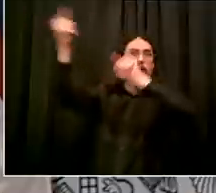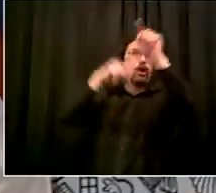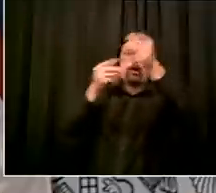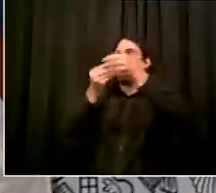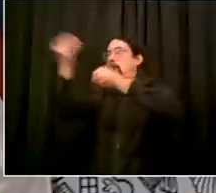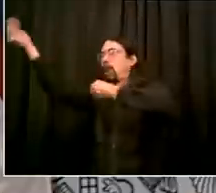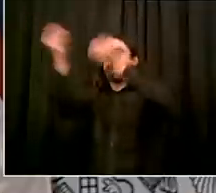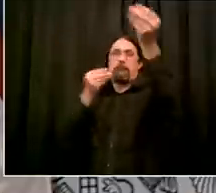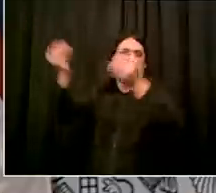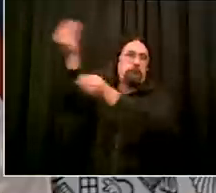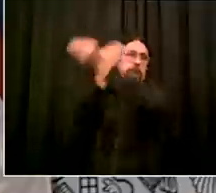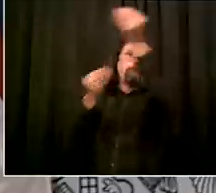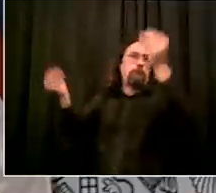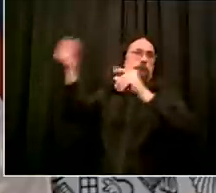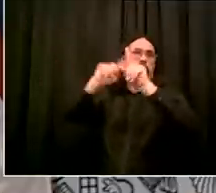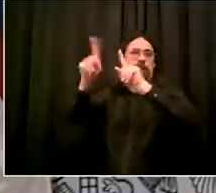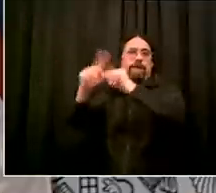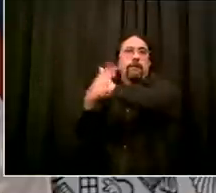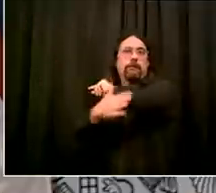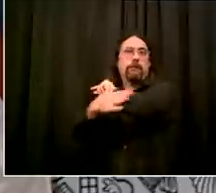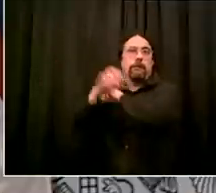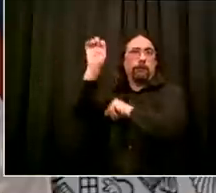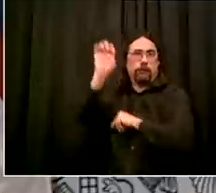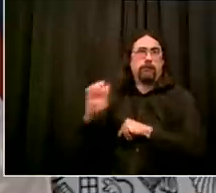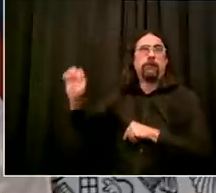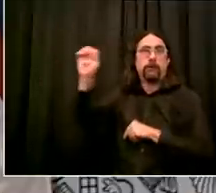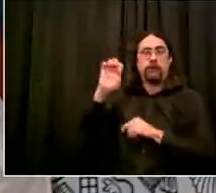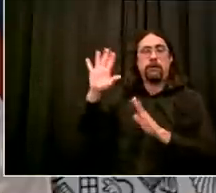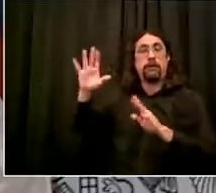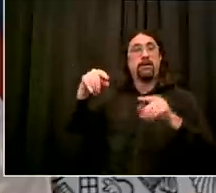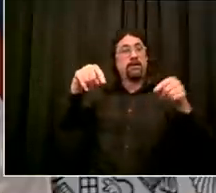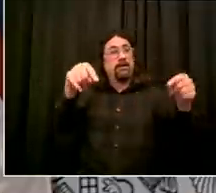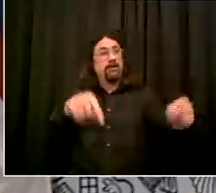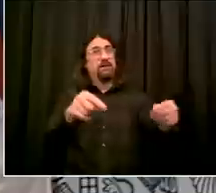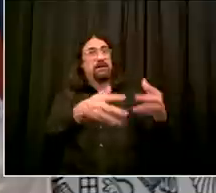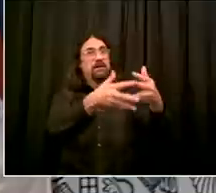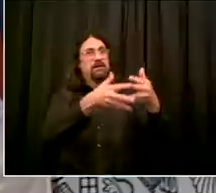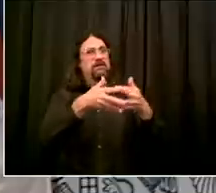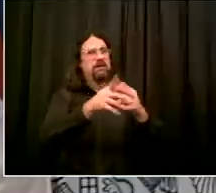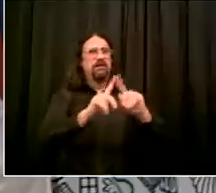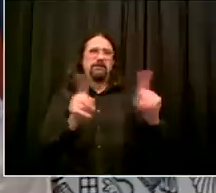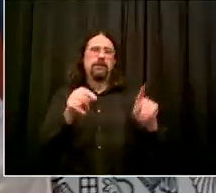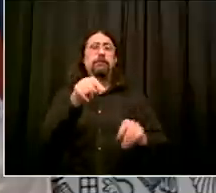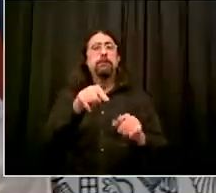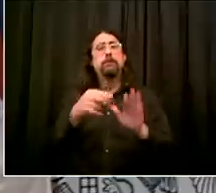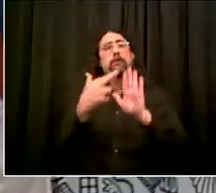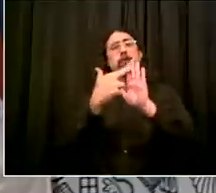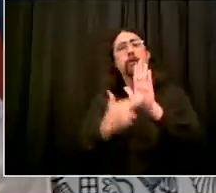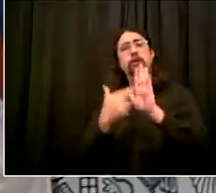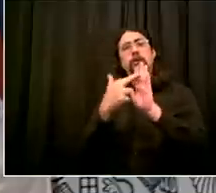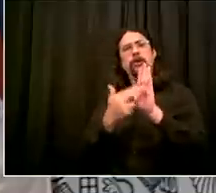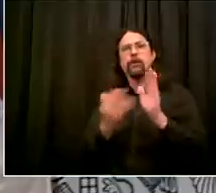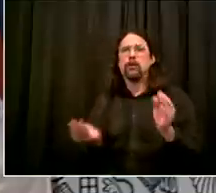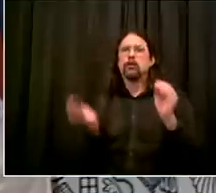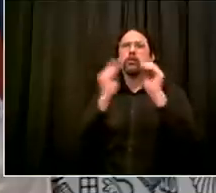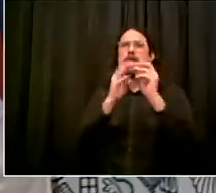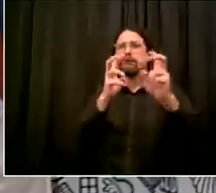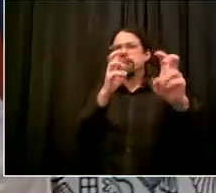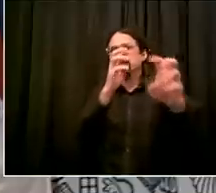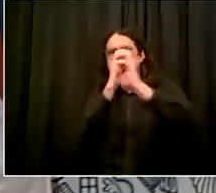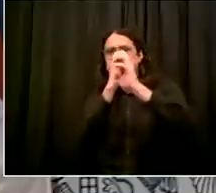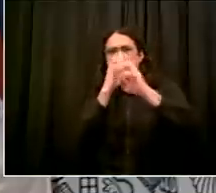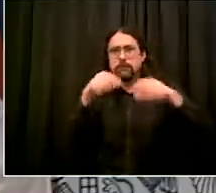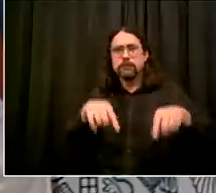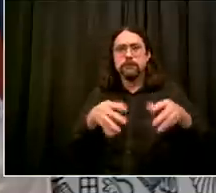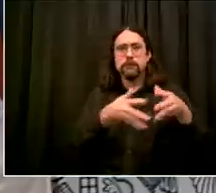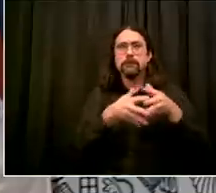so i really think we're in a different situation but that being said we are watching carefully because when we see this many neighborhoods with a problem it's causing us a lot of